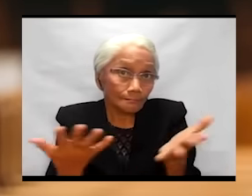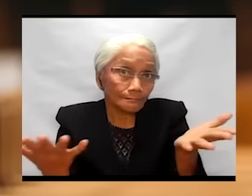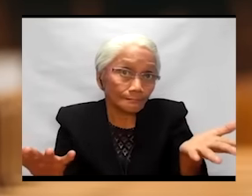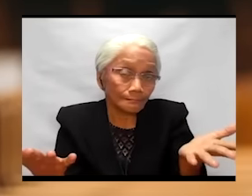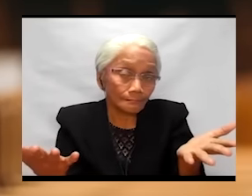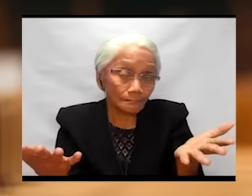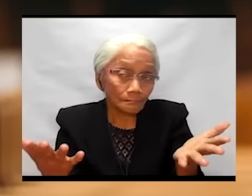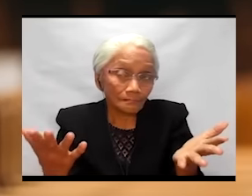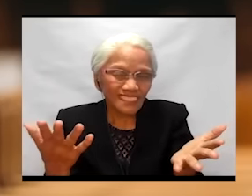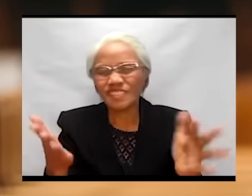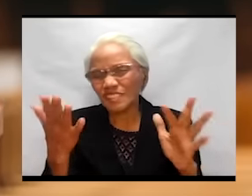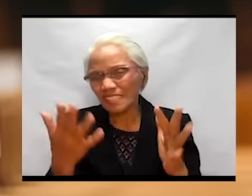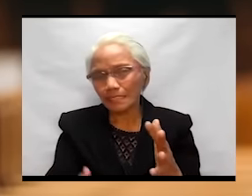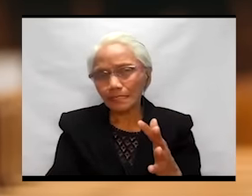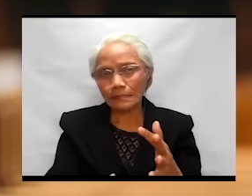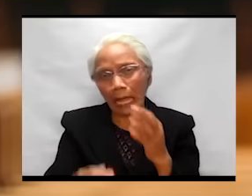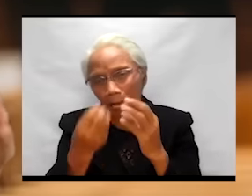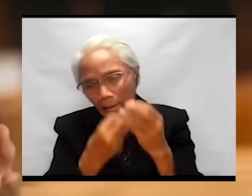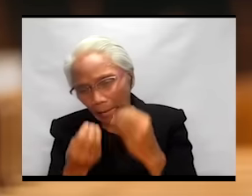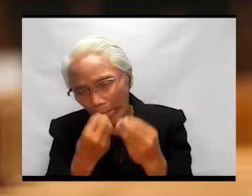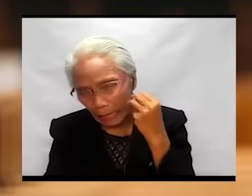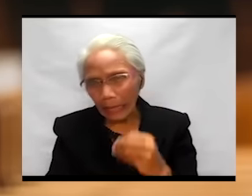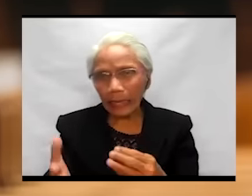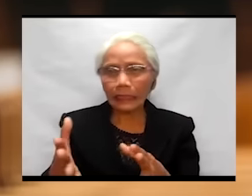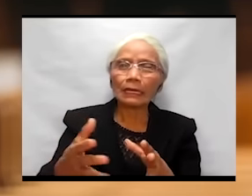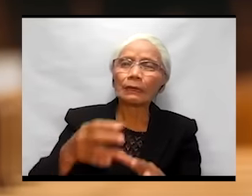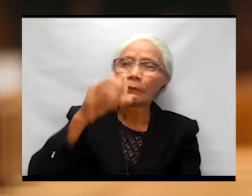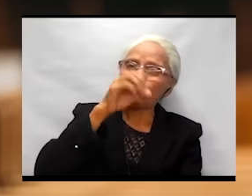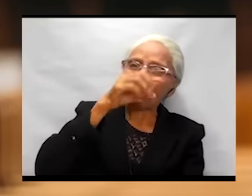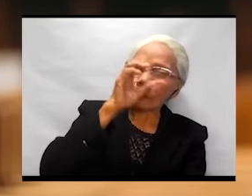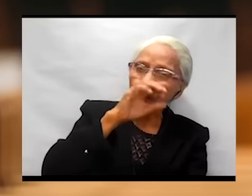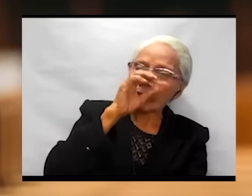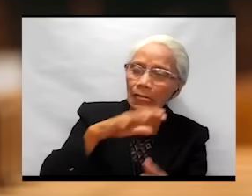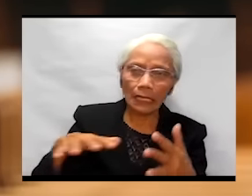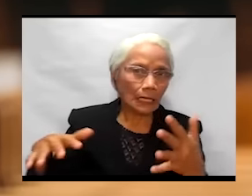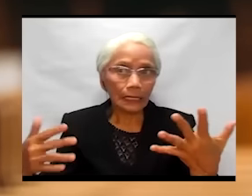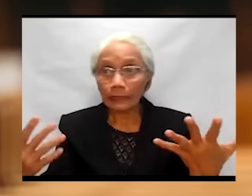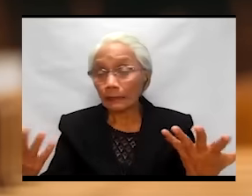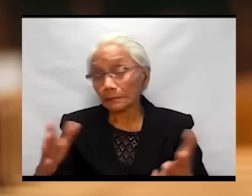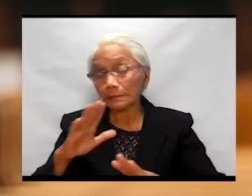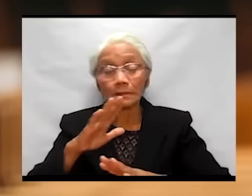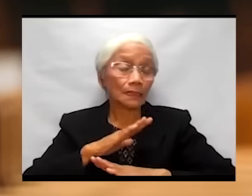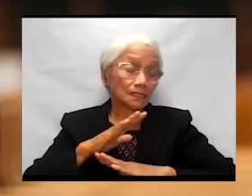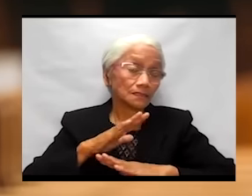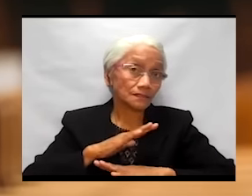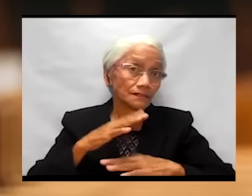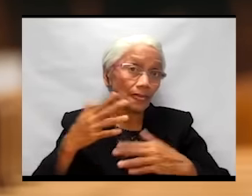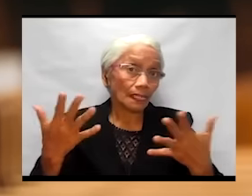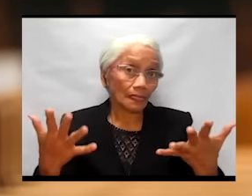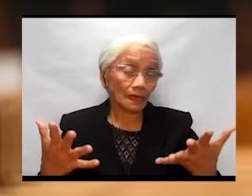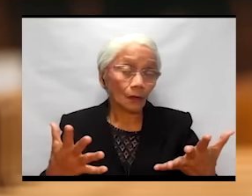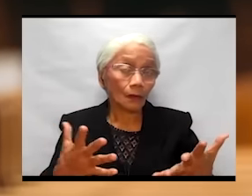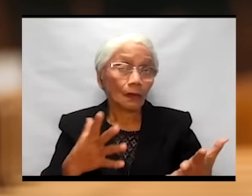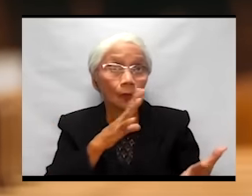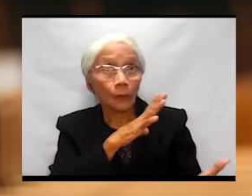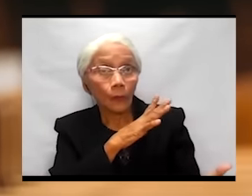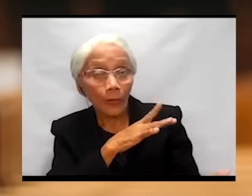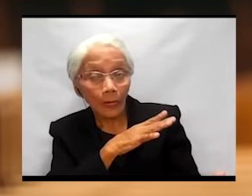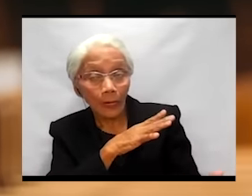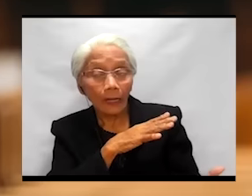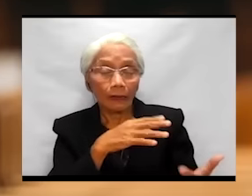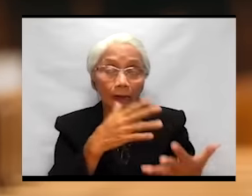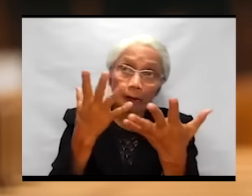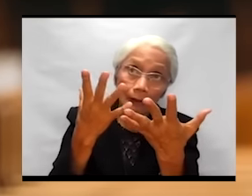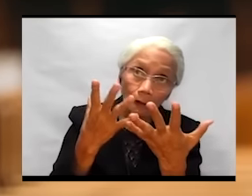And so they just eat, drink, and just satisfy their longings.